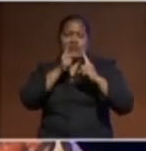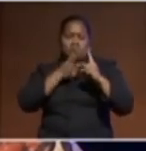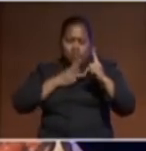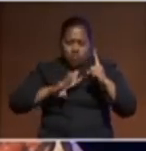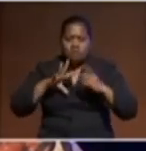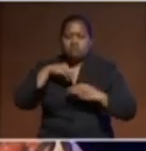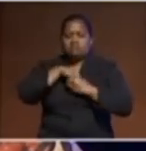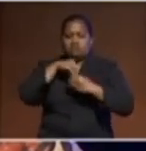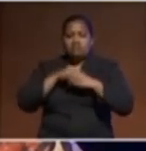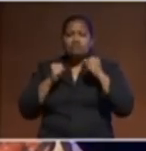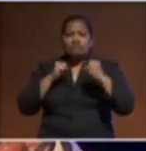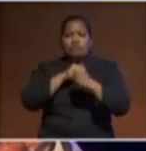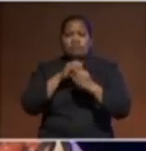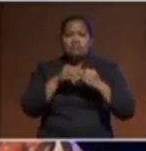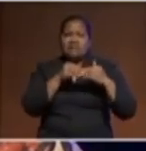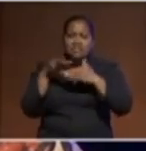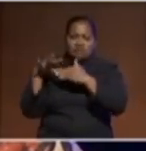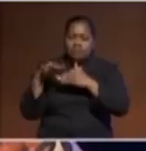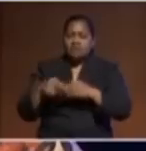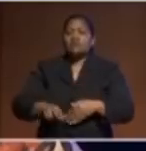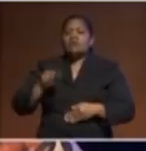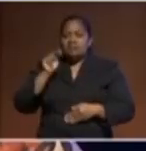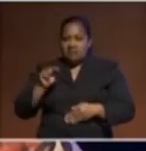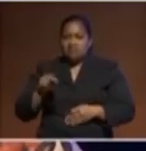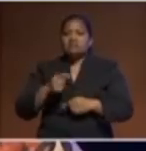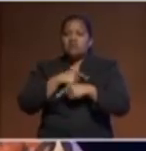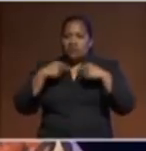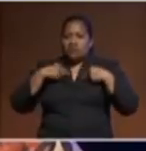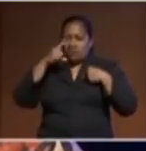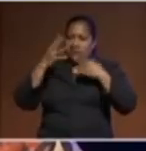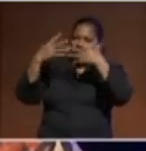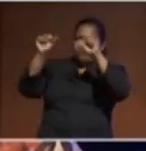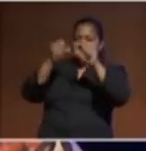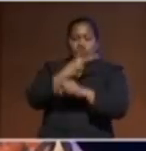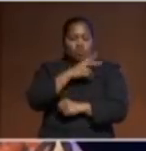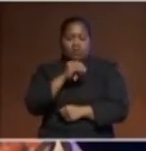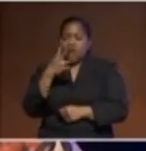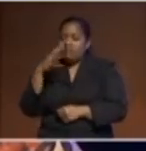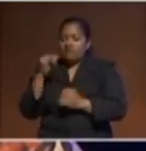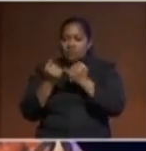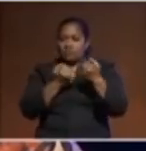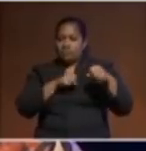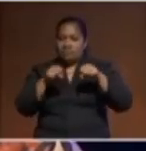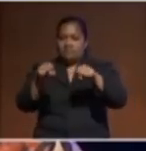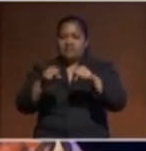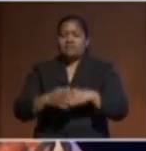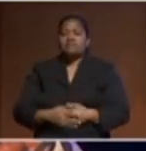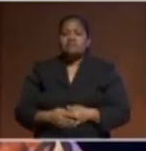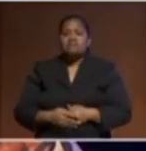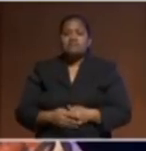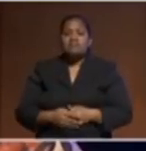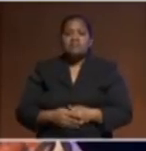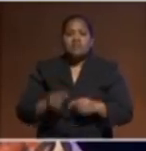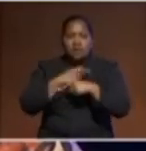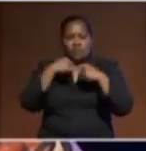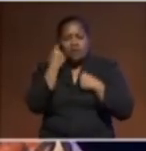to drive the type of regionalism required to achieve the 2050 strategy and ultimately realize the